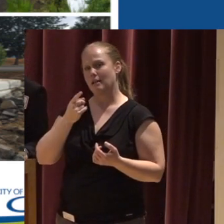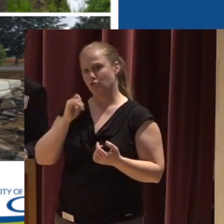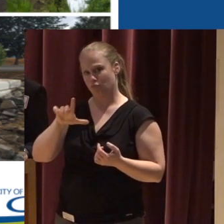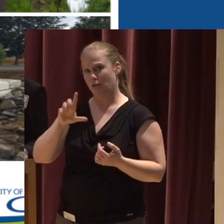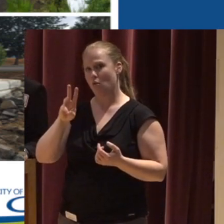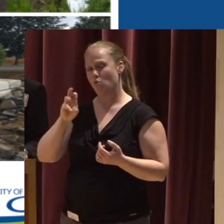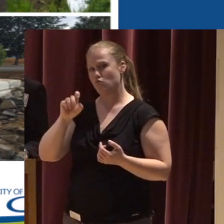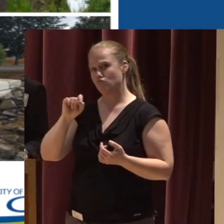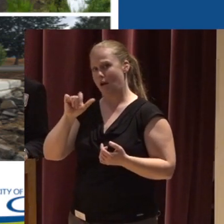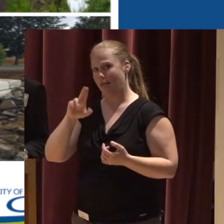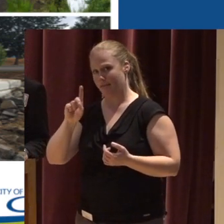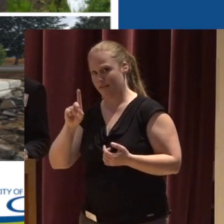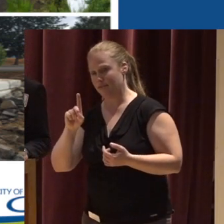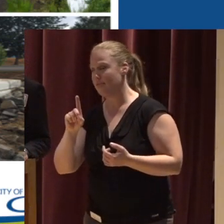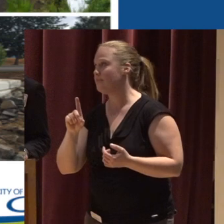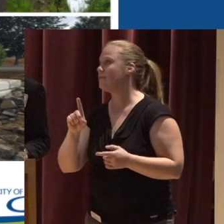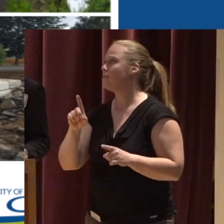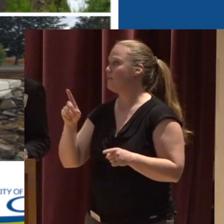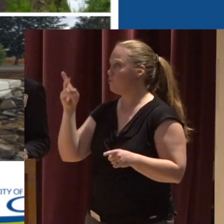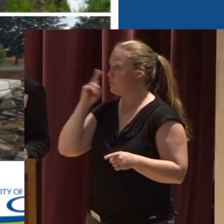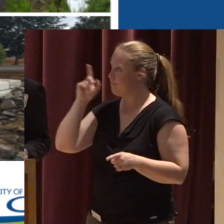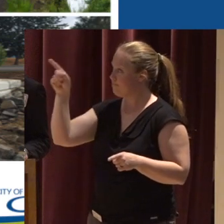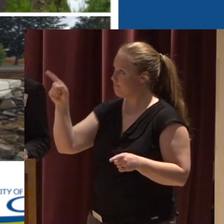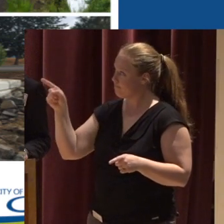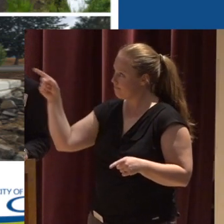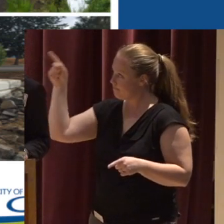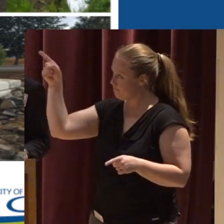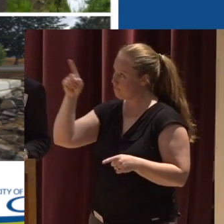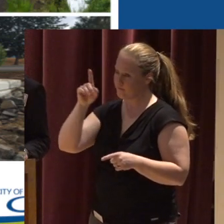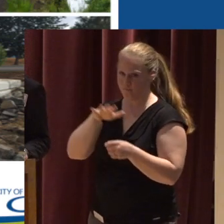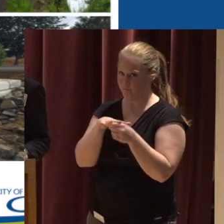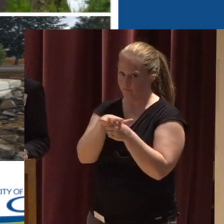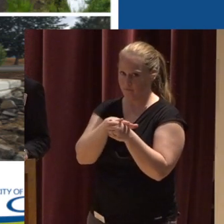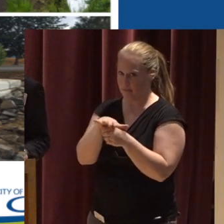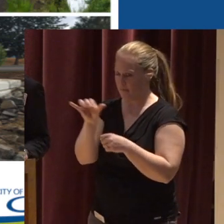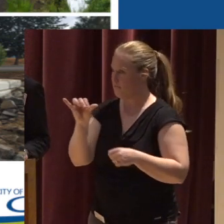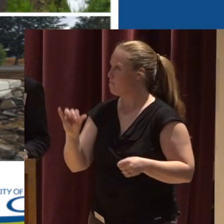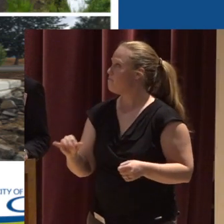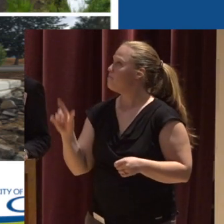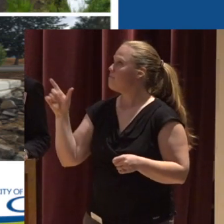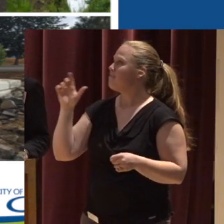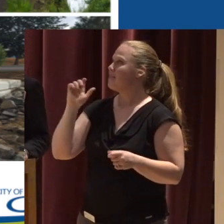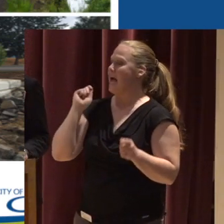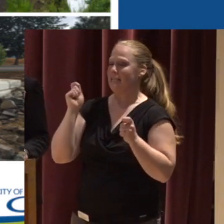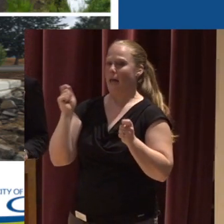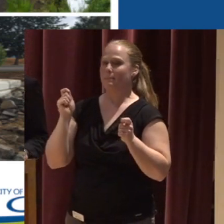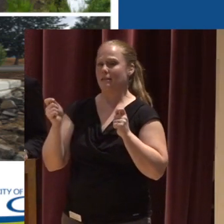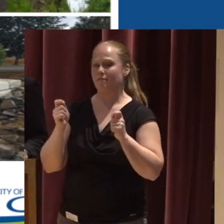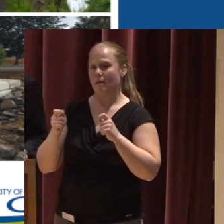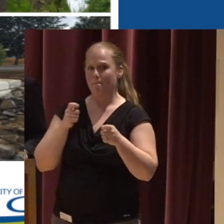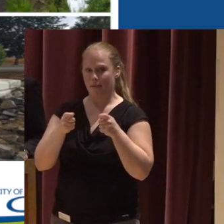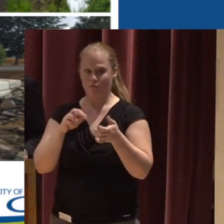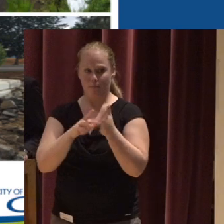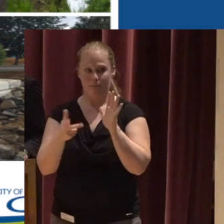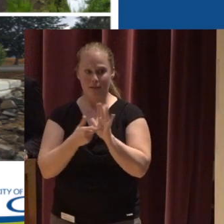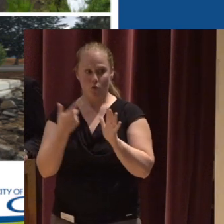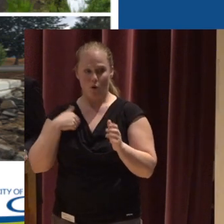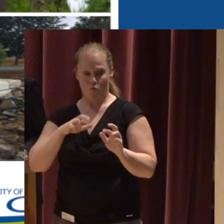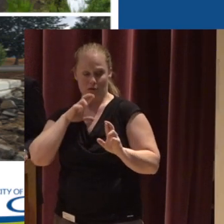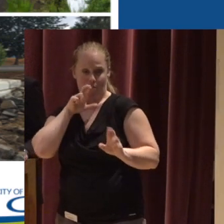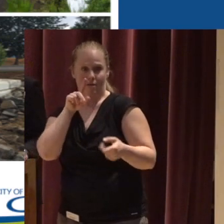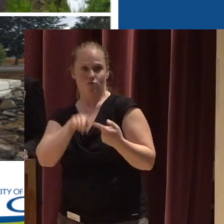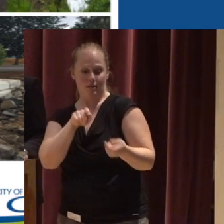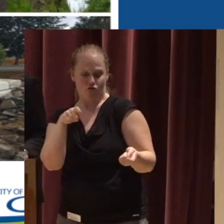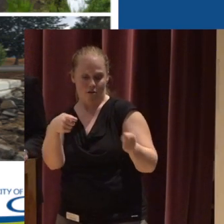of Fairview Industrial Is in each one of these pictures This is what you call adaptive management It's basically responding to changing